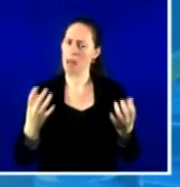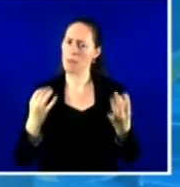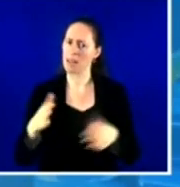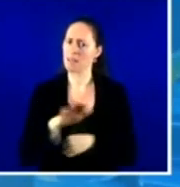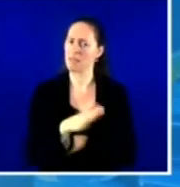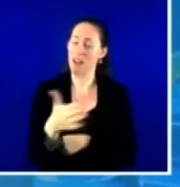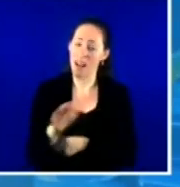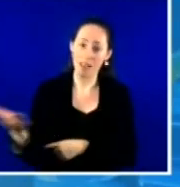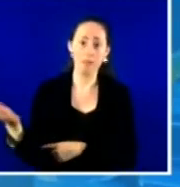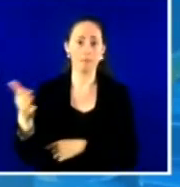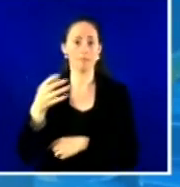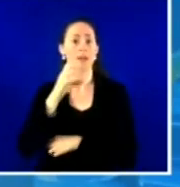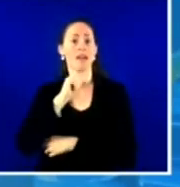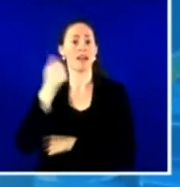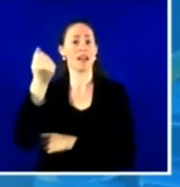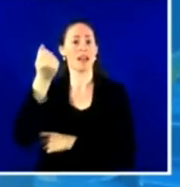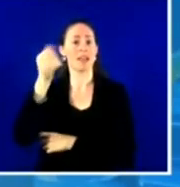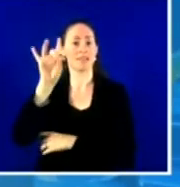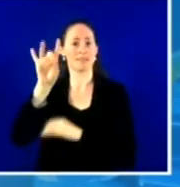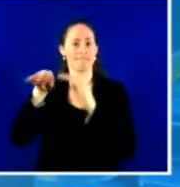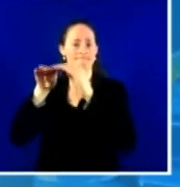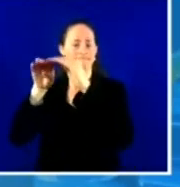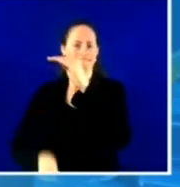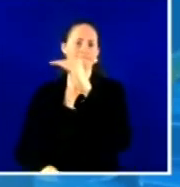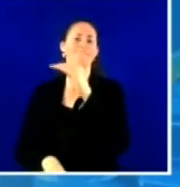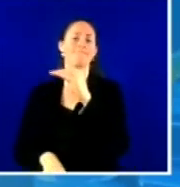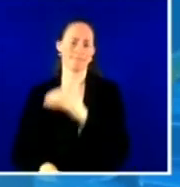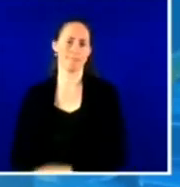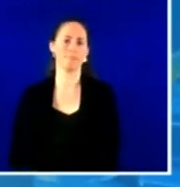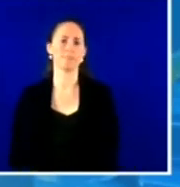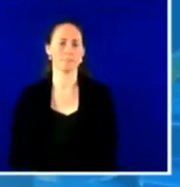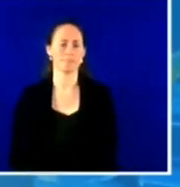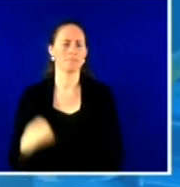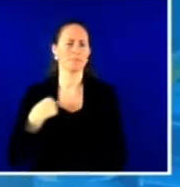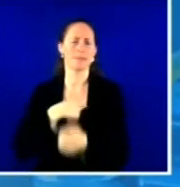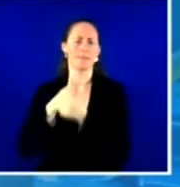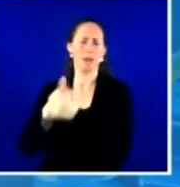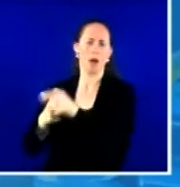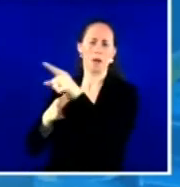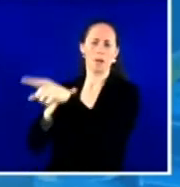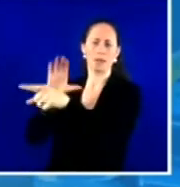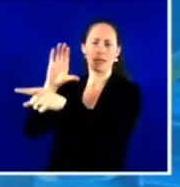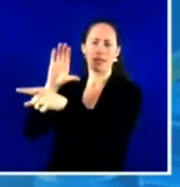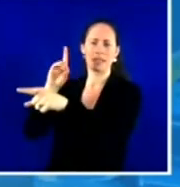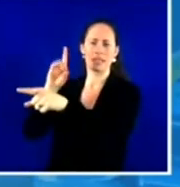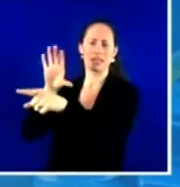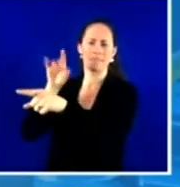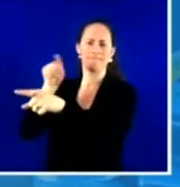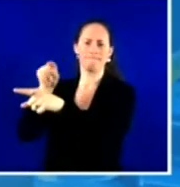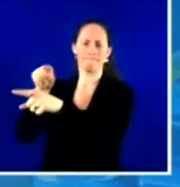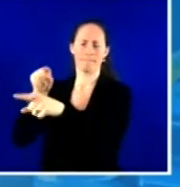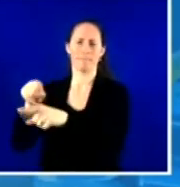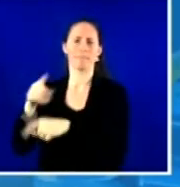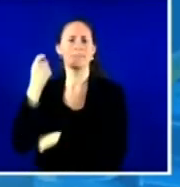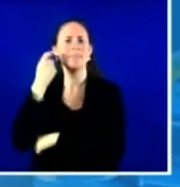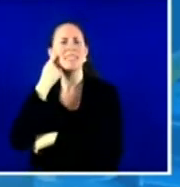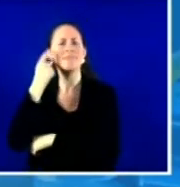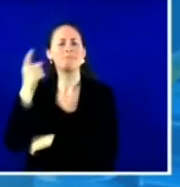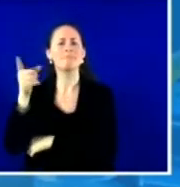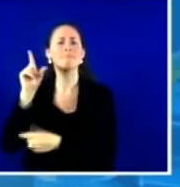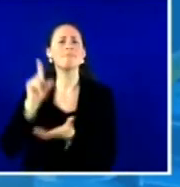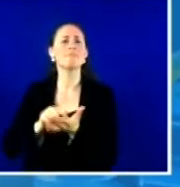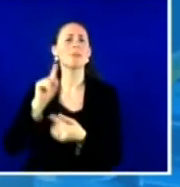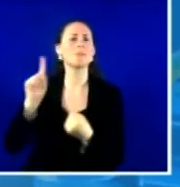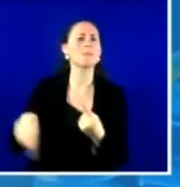the CDC. The CDC recently published data on COVID-19 adolescent hospitalization